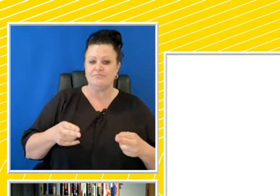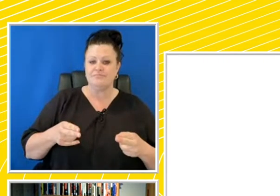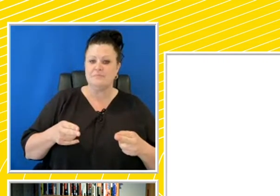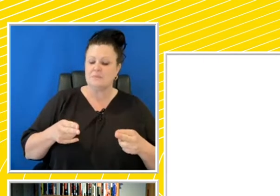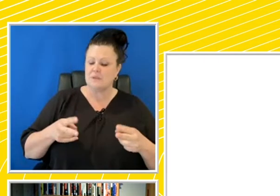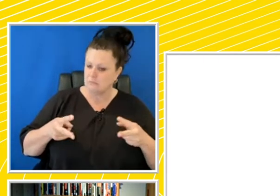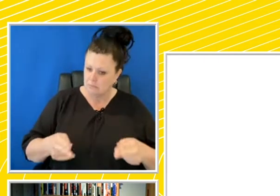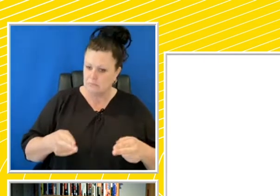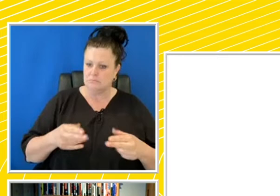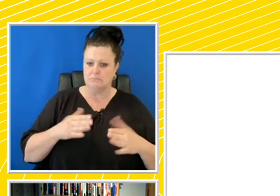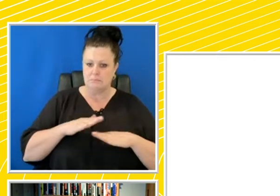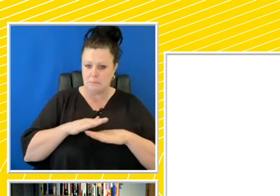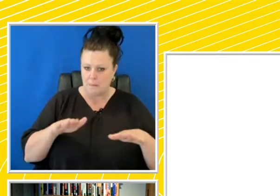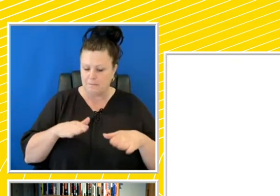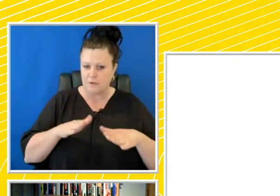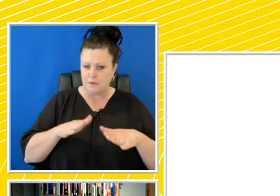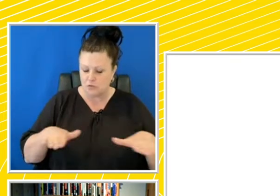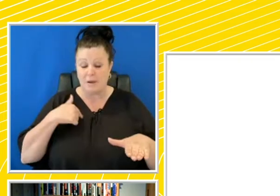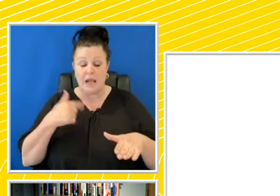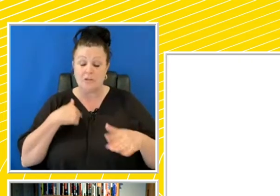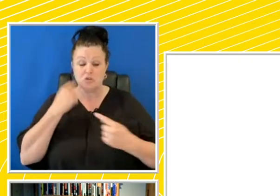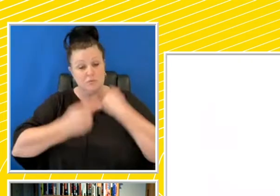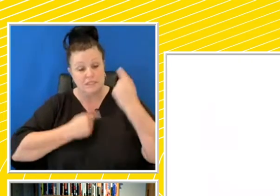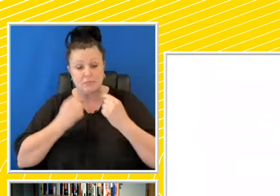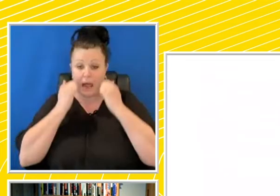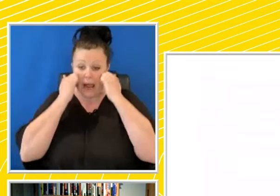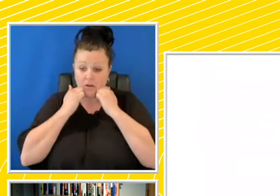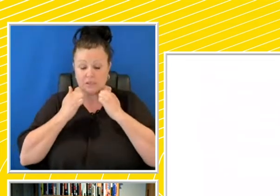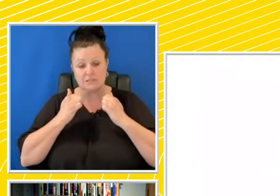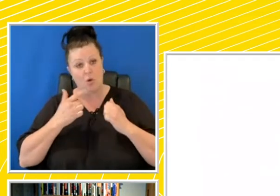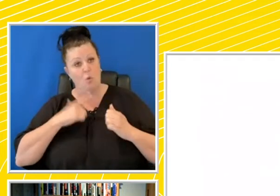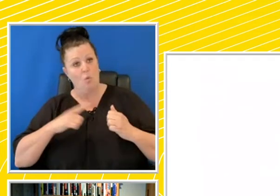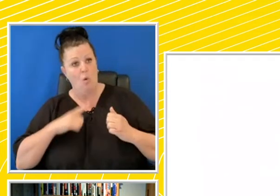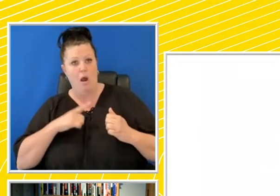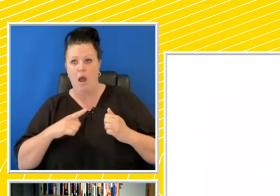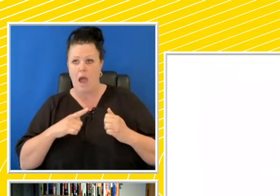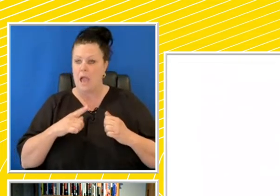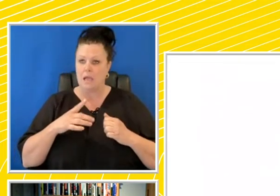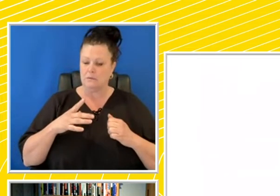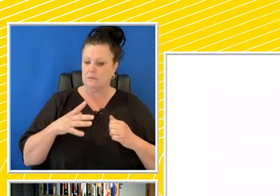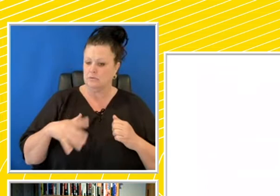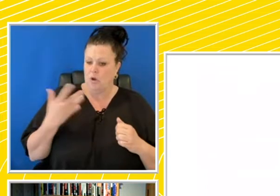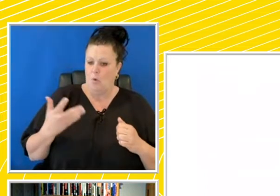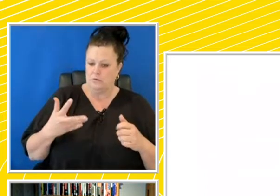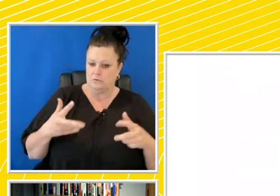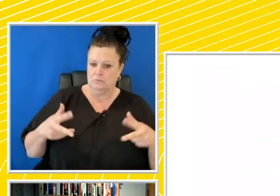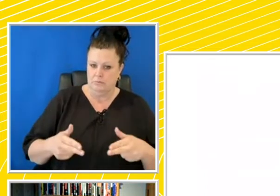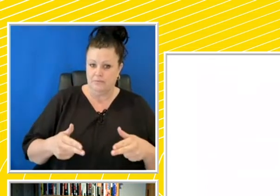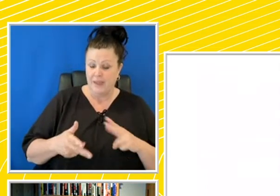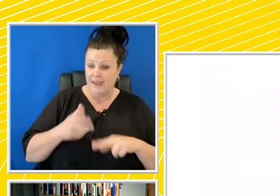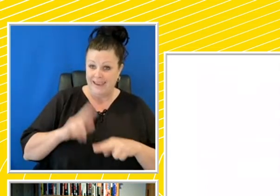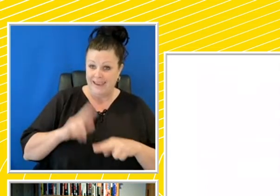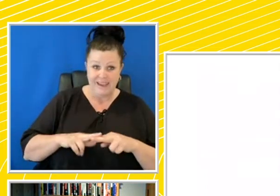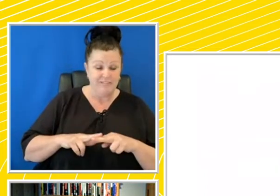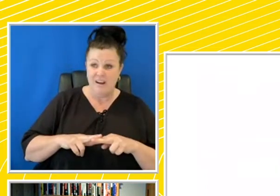case. And once the court had decided that sterilization must be carried out, it would be carried out, even against